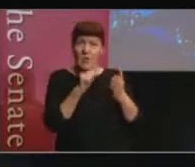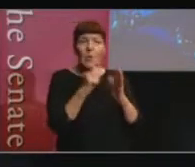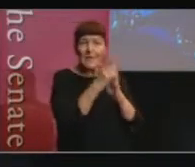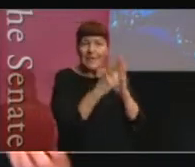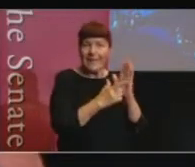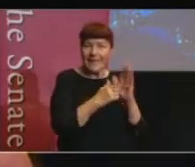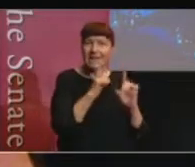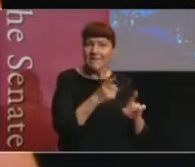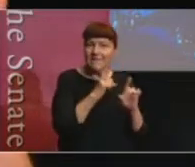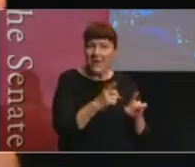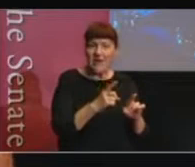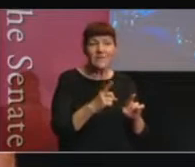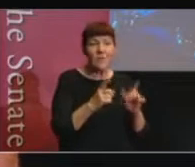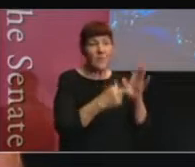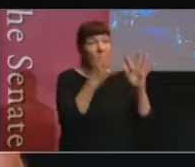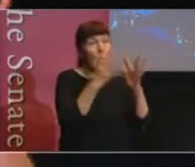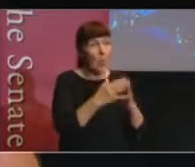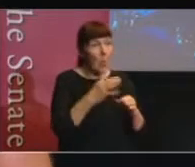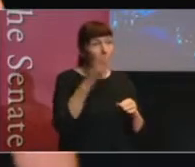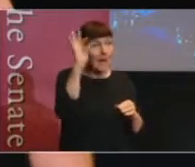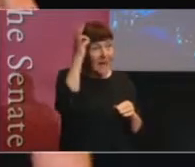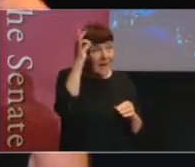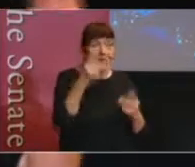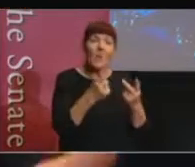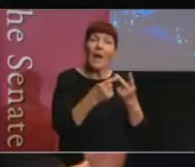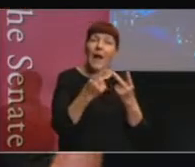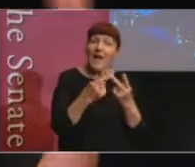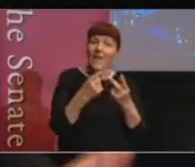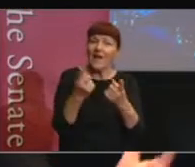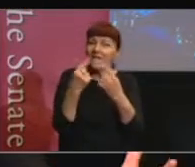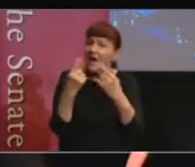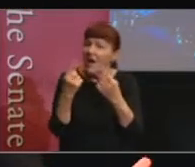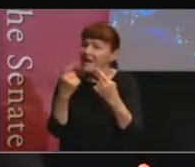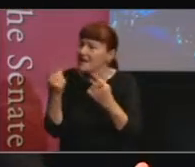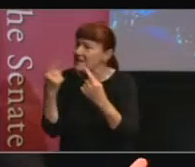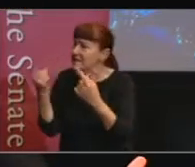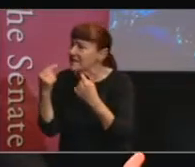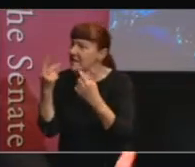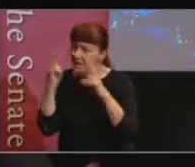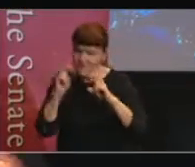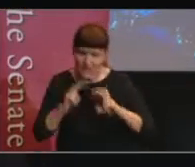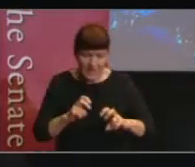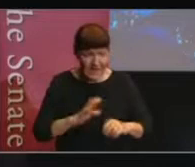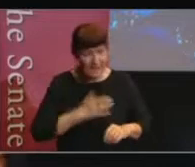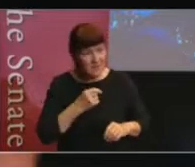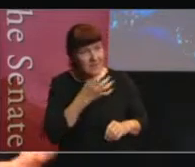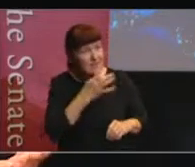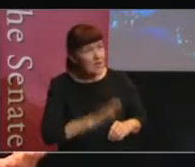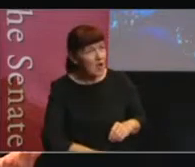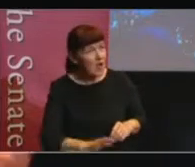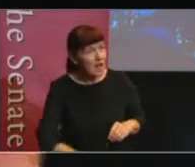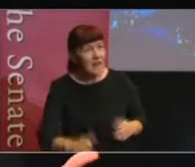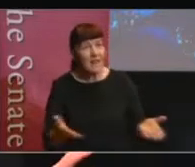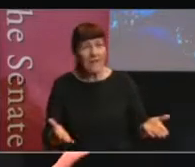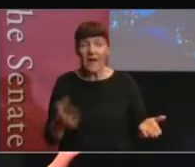law council, expert other advice from groups that looked at the interests of the child, and were able to